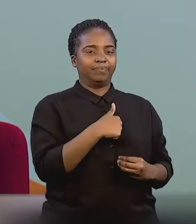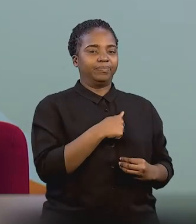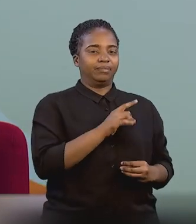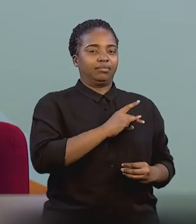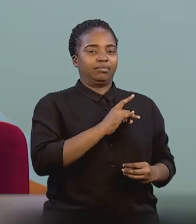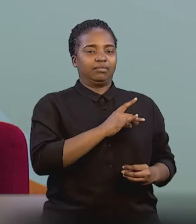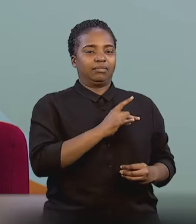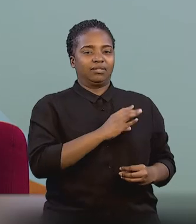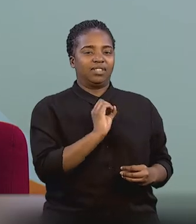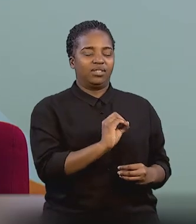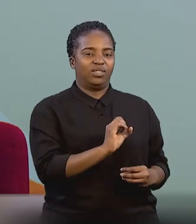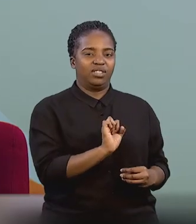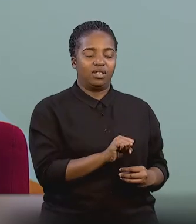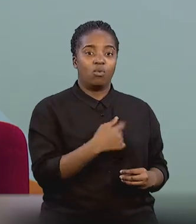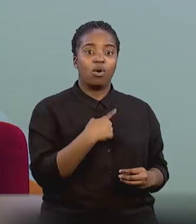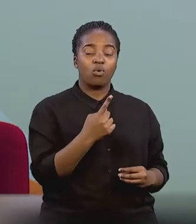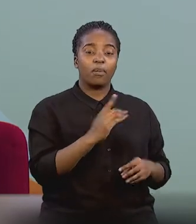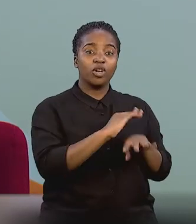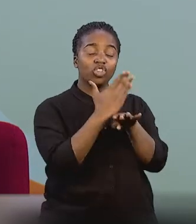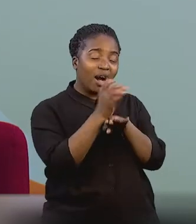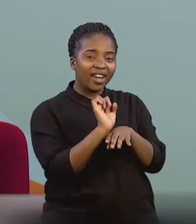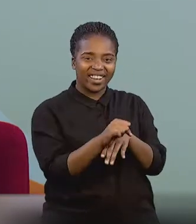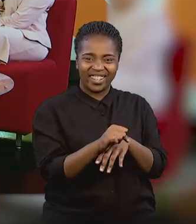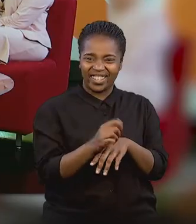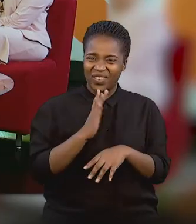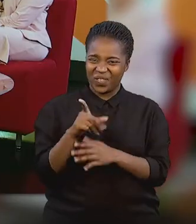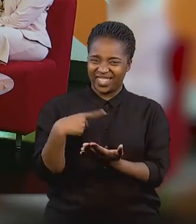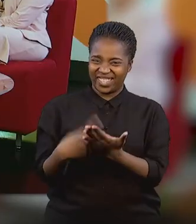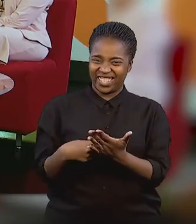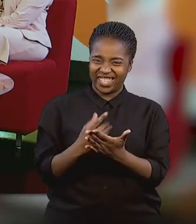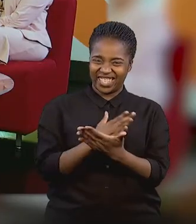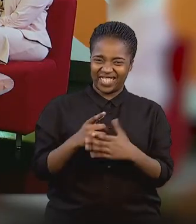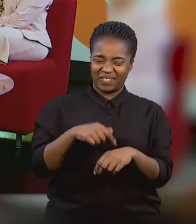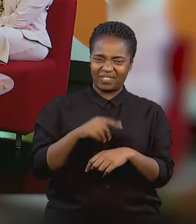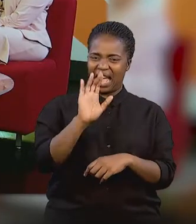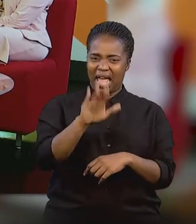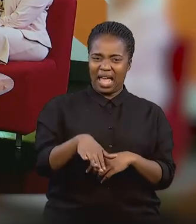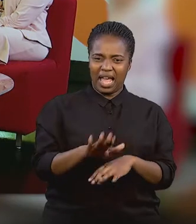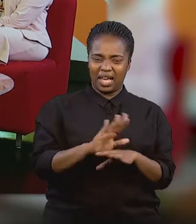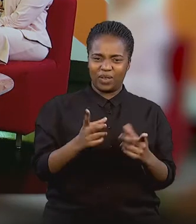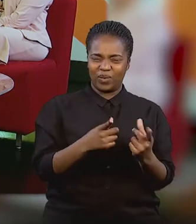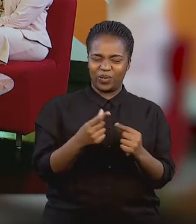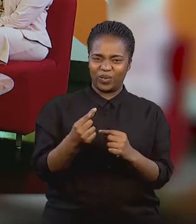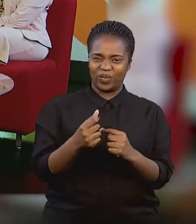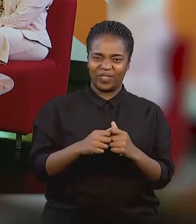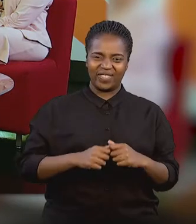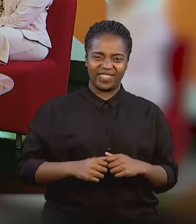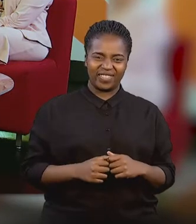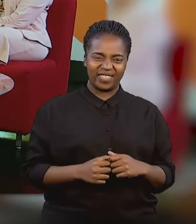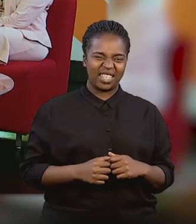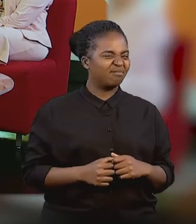parts that worries me. mean, there can be a shock. Do you ever want to sometimes feel like discouraging some of these ideas?